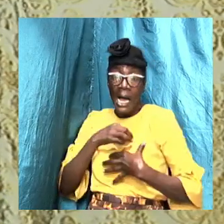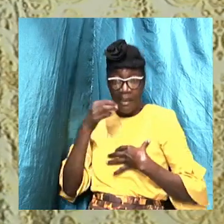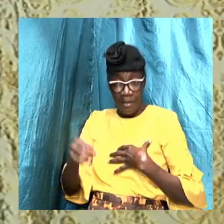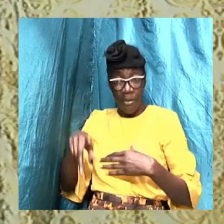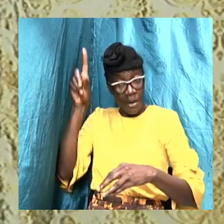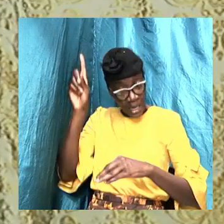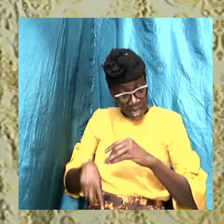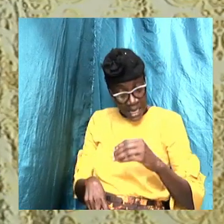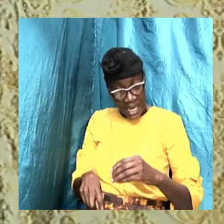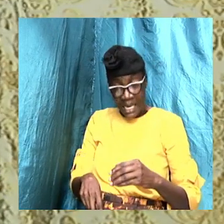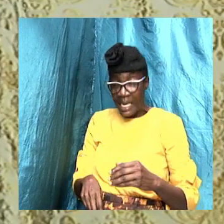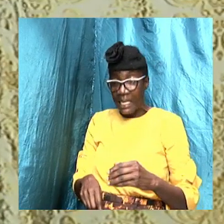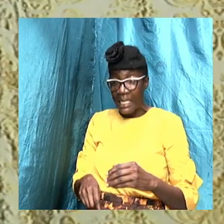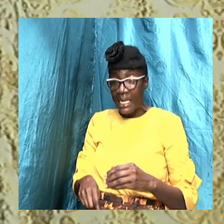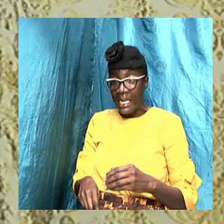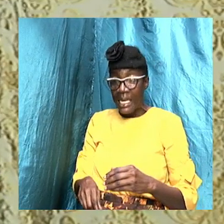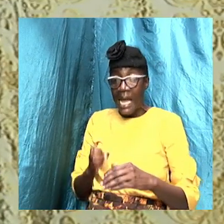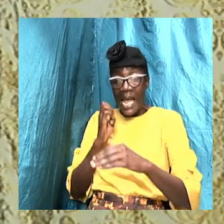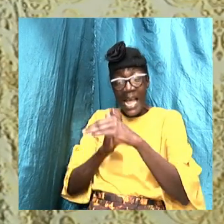cannot enter.